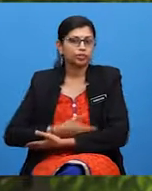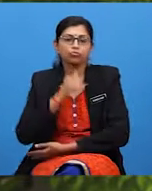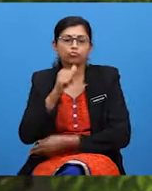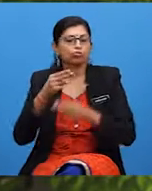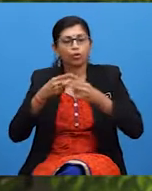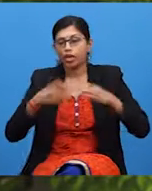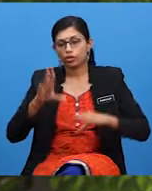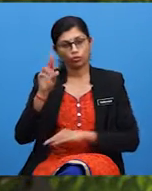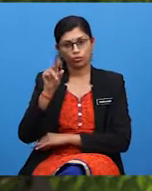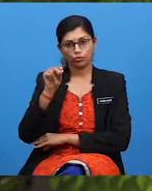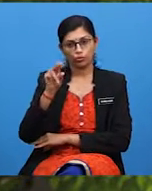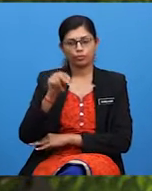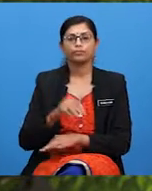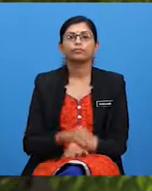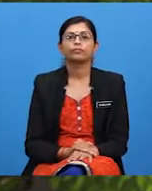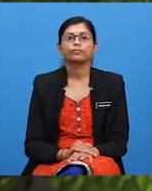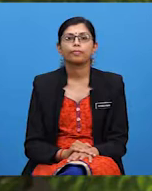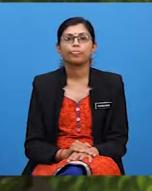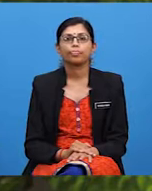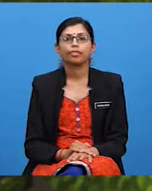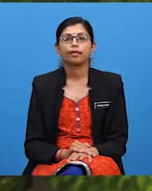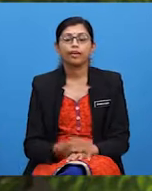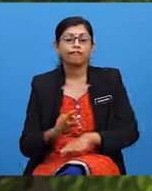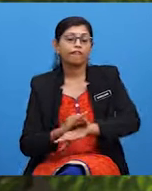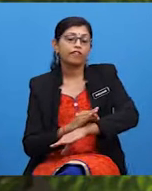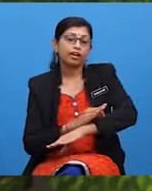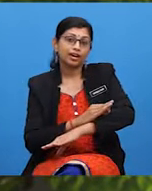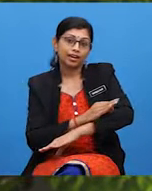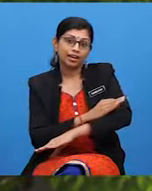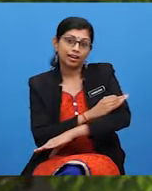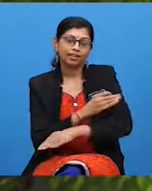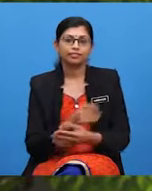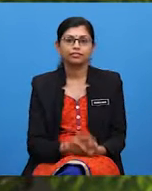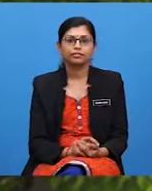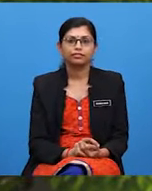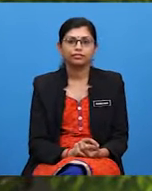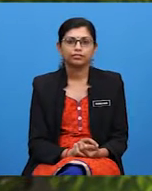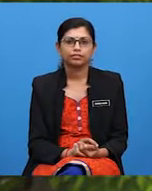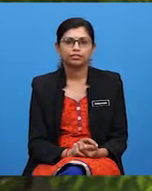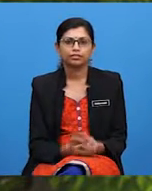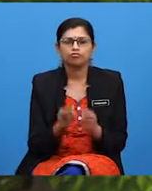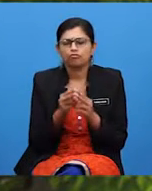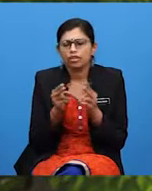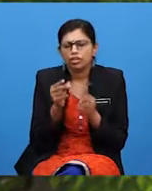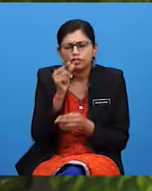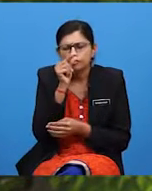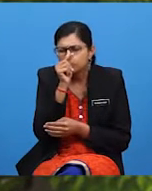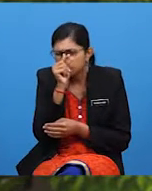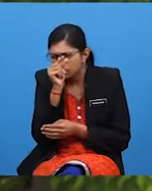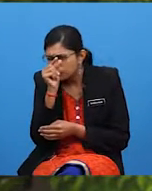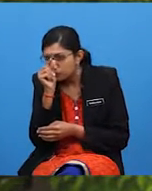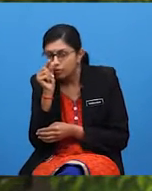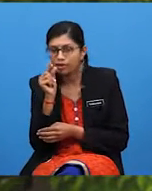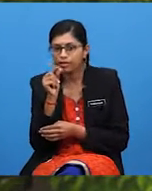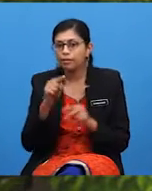eggs. They have fur, although it is very thinly dispersed on